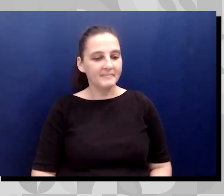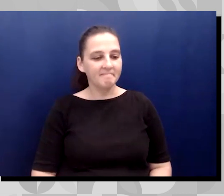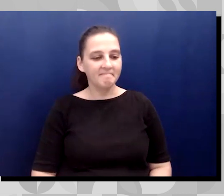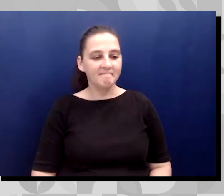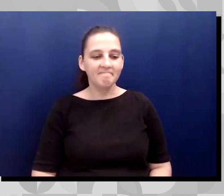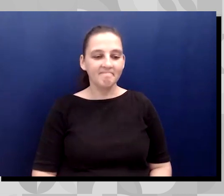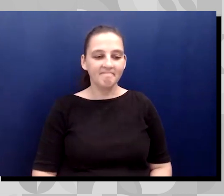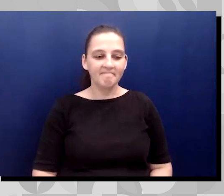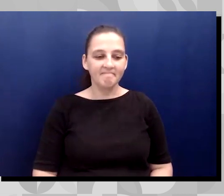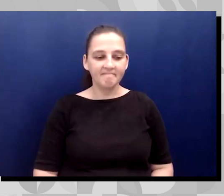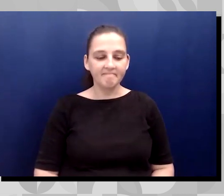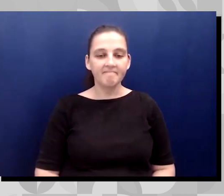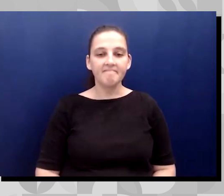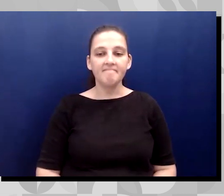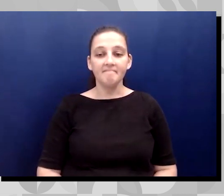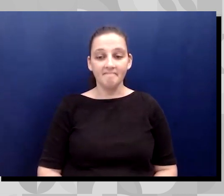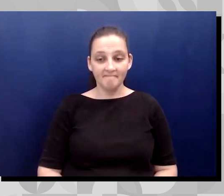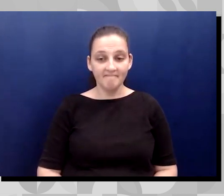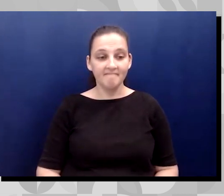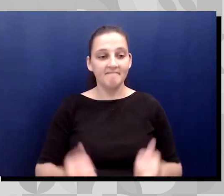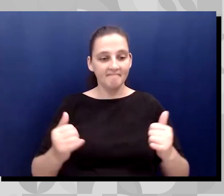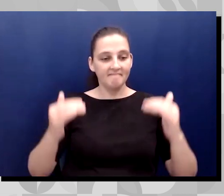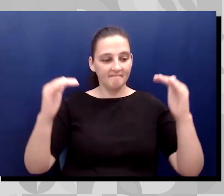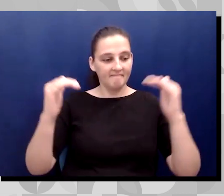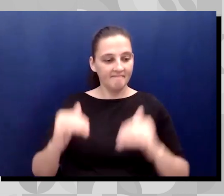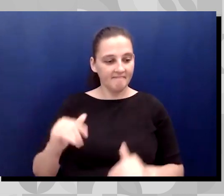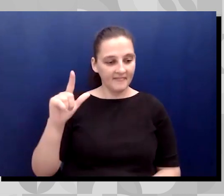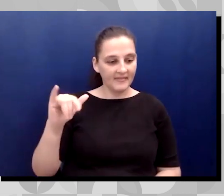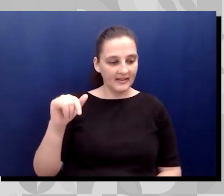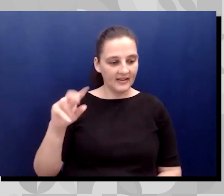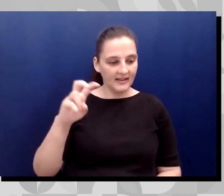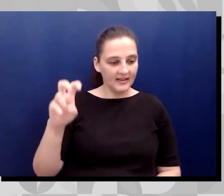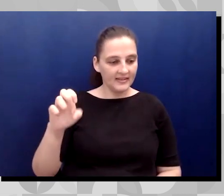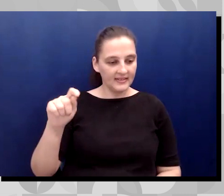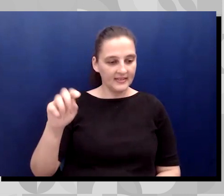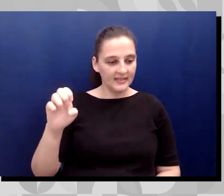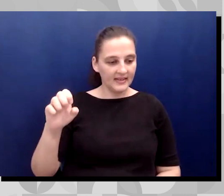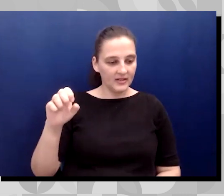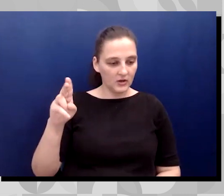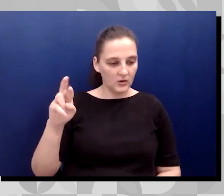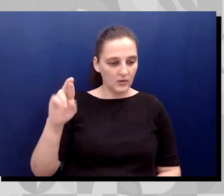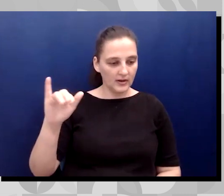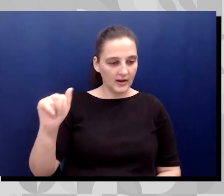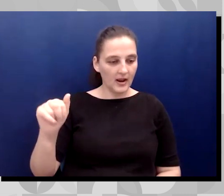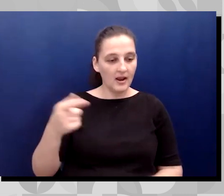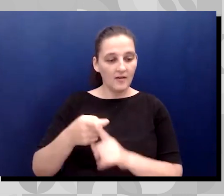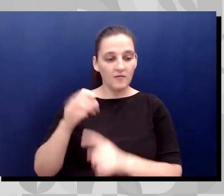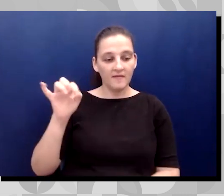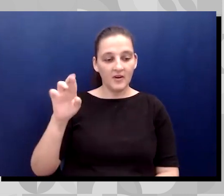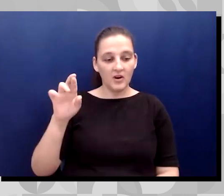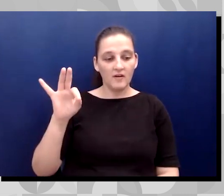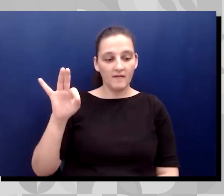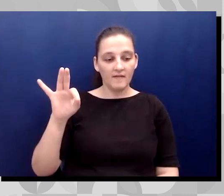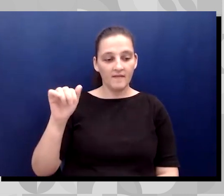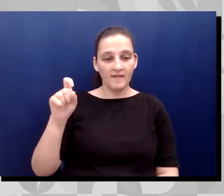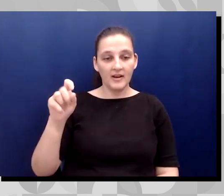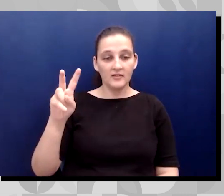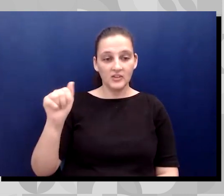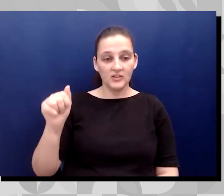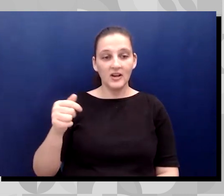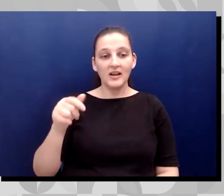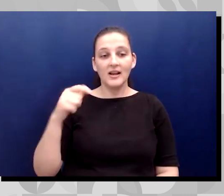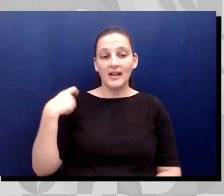Team, now we will hear from Lizette Uria from Fairfax, Virginia, who is the Latino Outreach Specialist